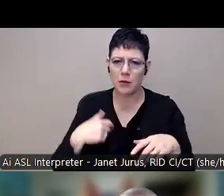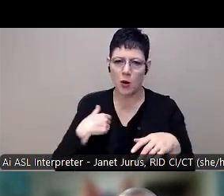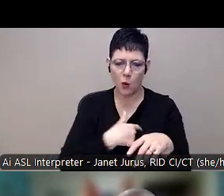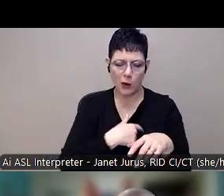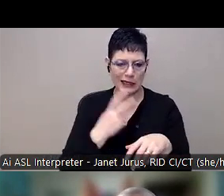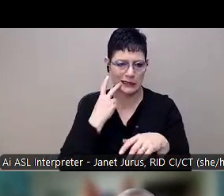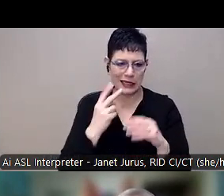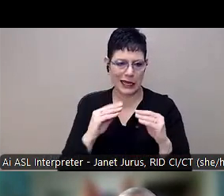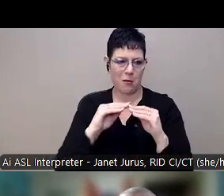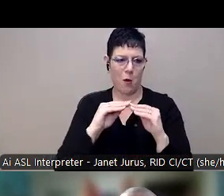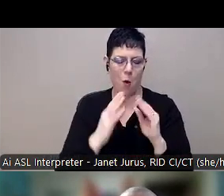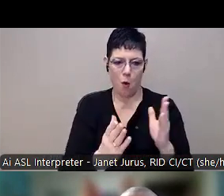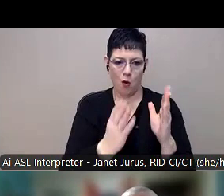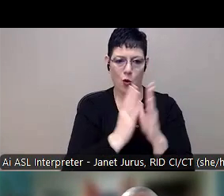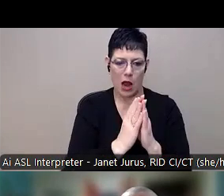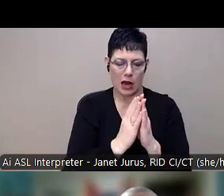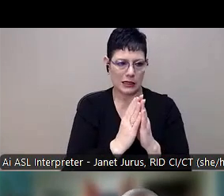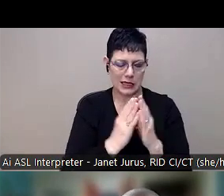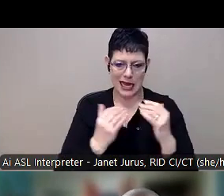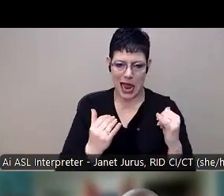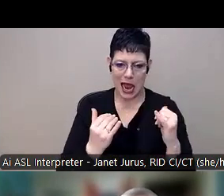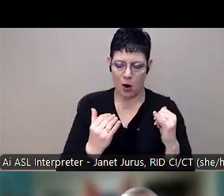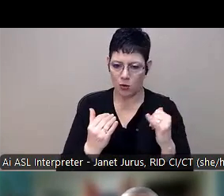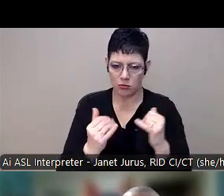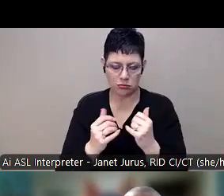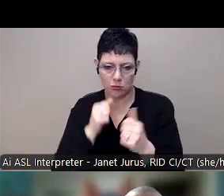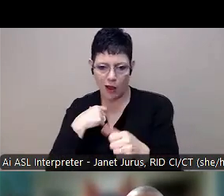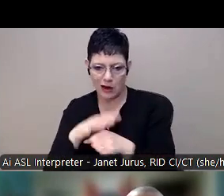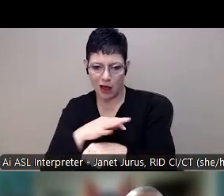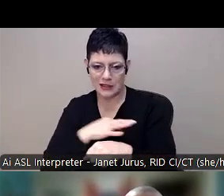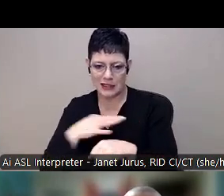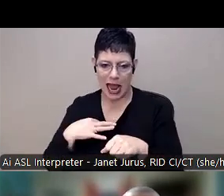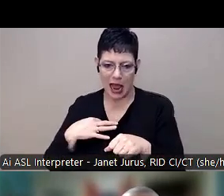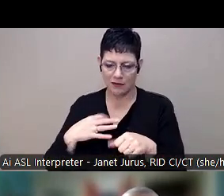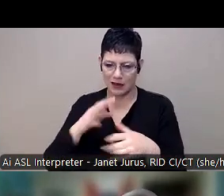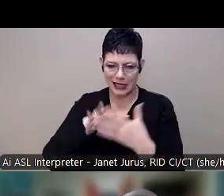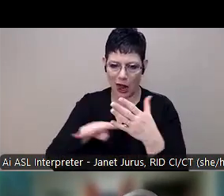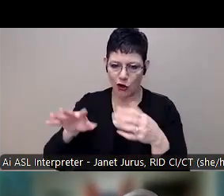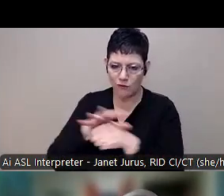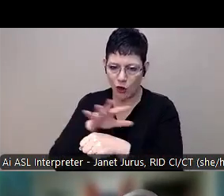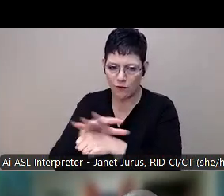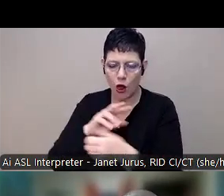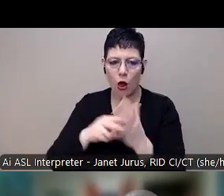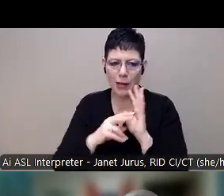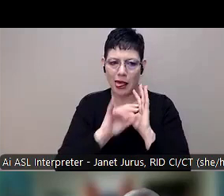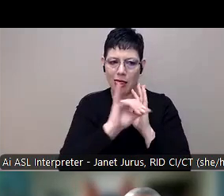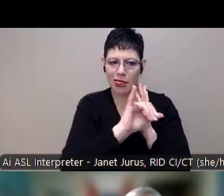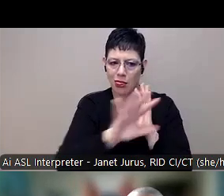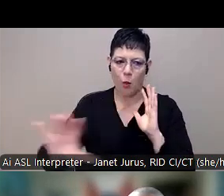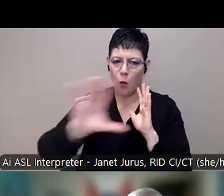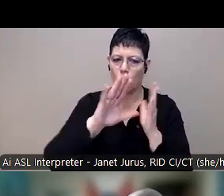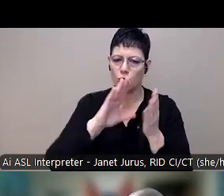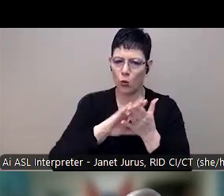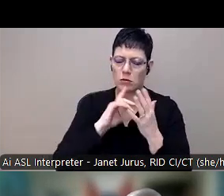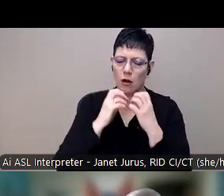groups than we actually have ability to do them, which to me shows the schools valuing, um, these programs